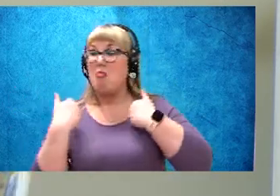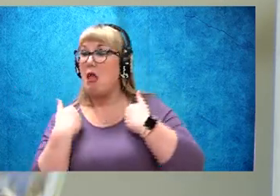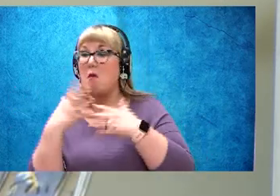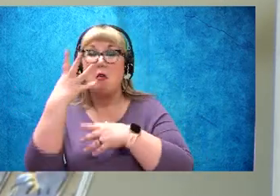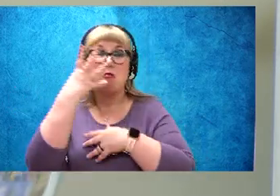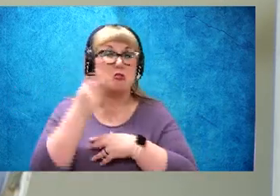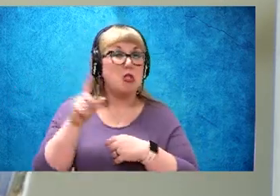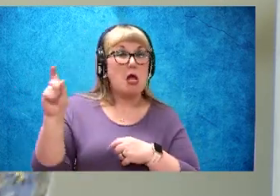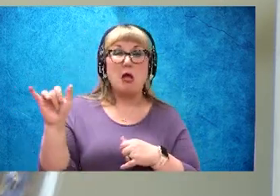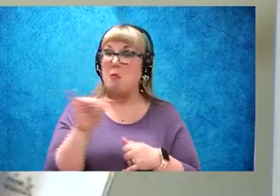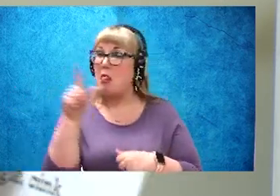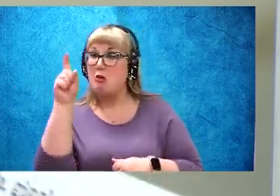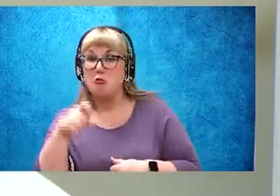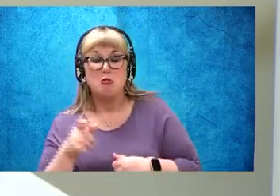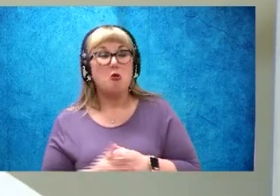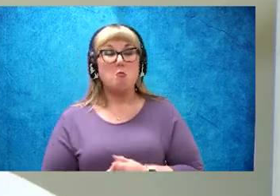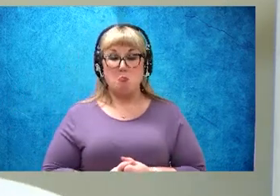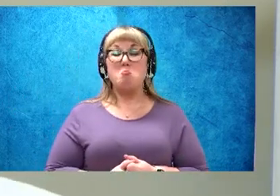supposed to.